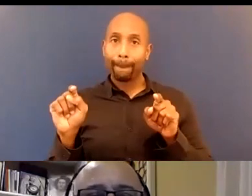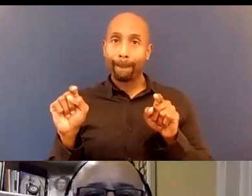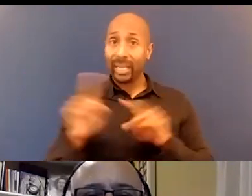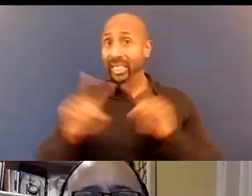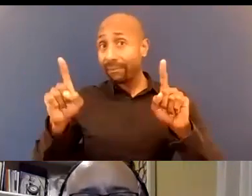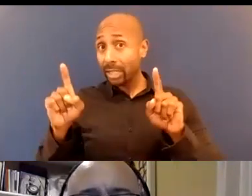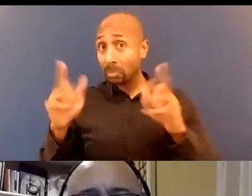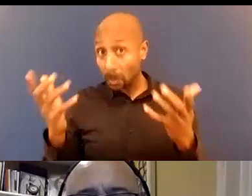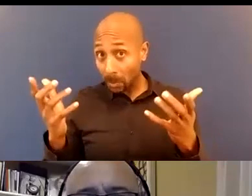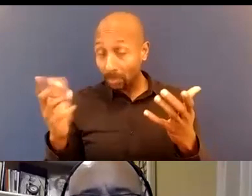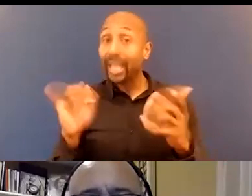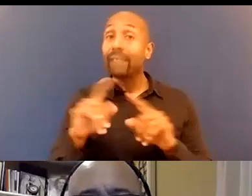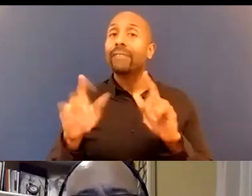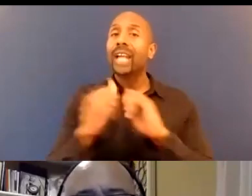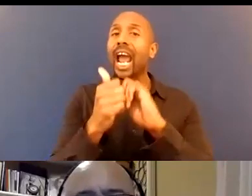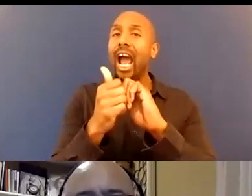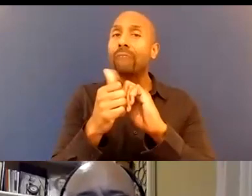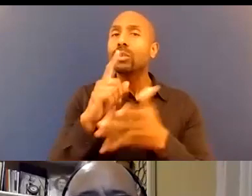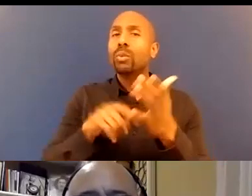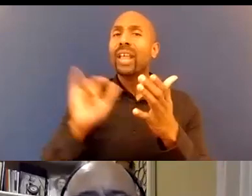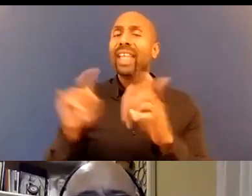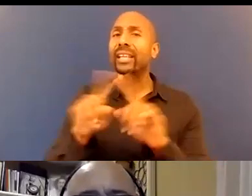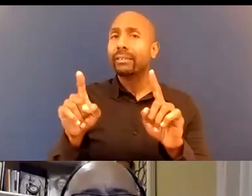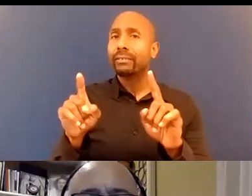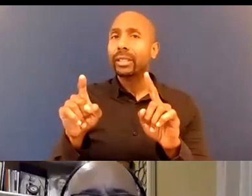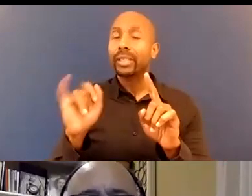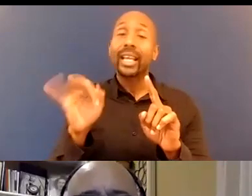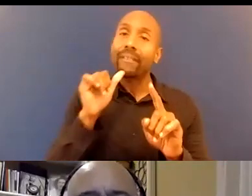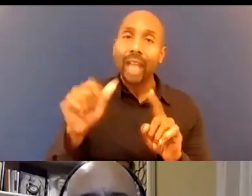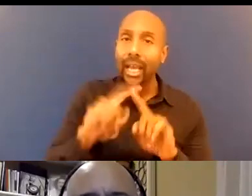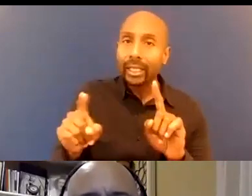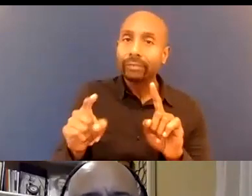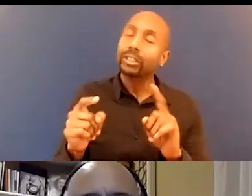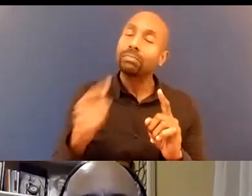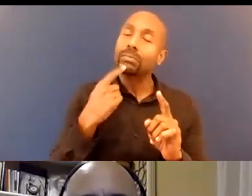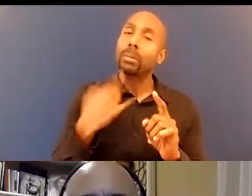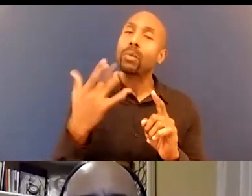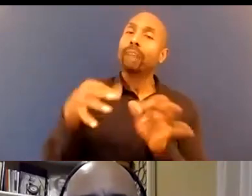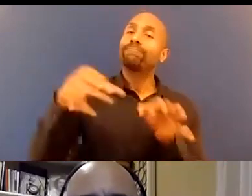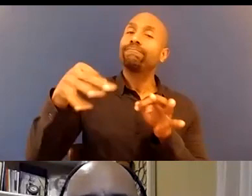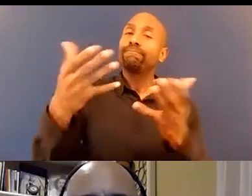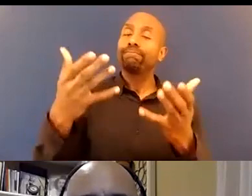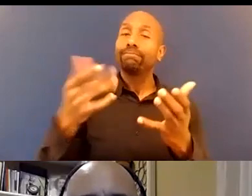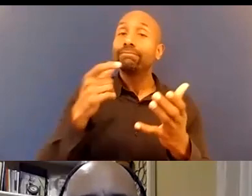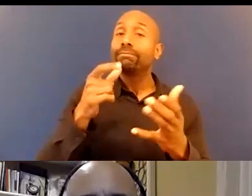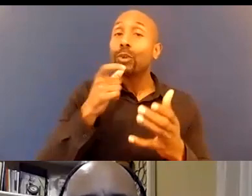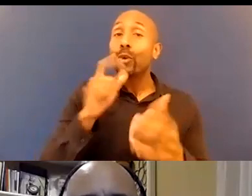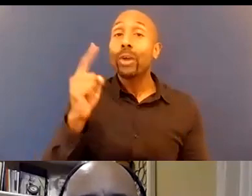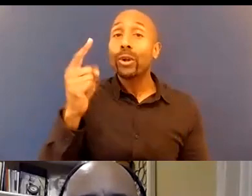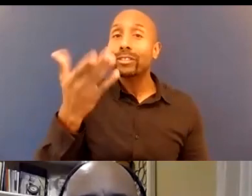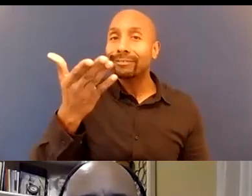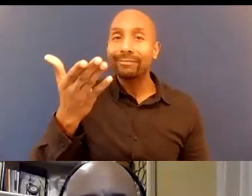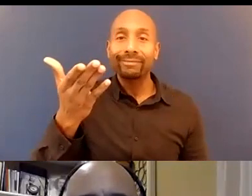and if so what and if not why do you think that who wants to jump first into the